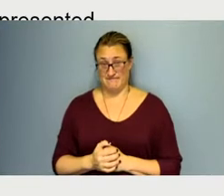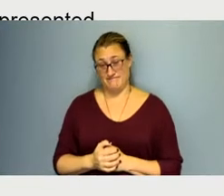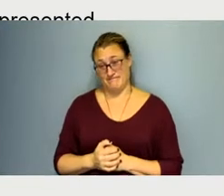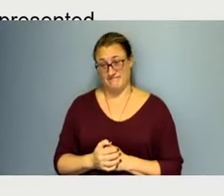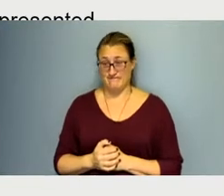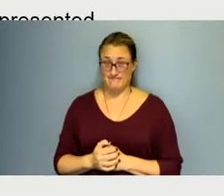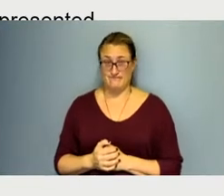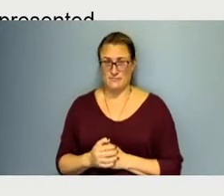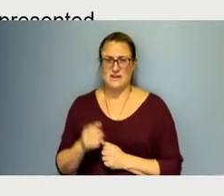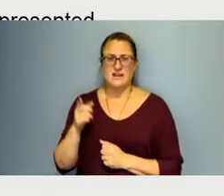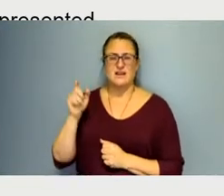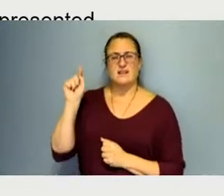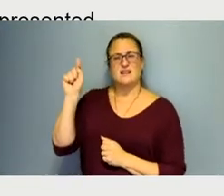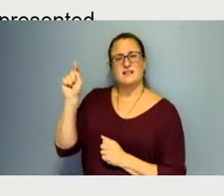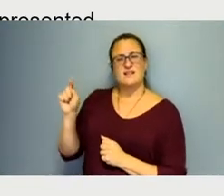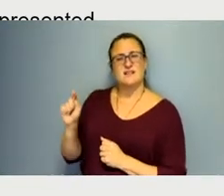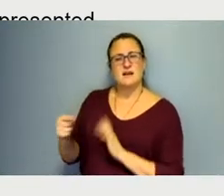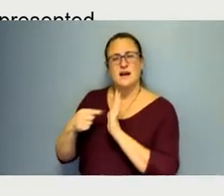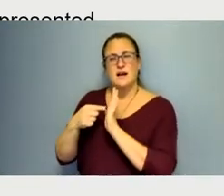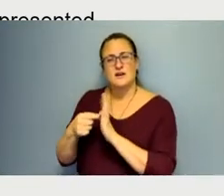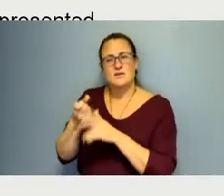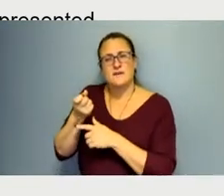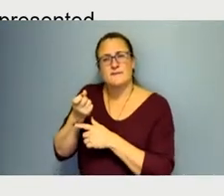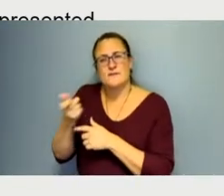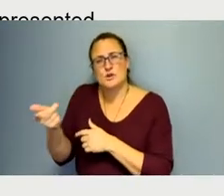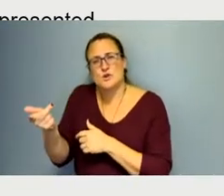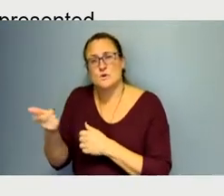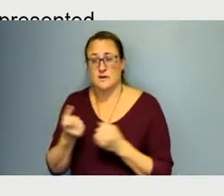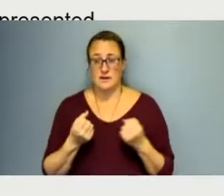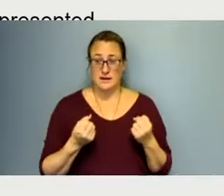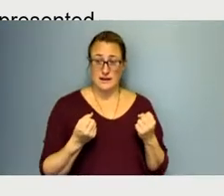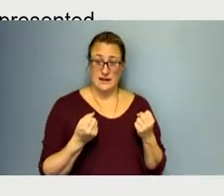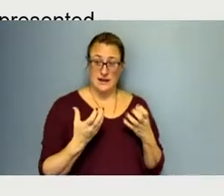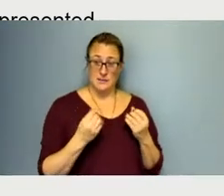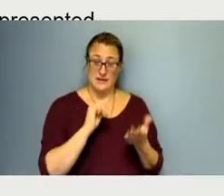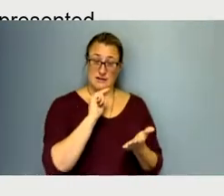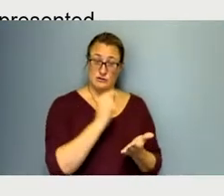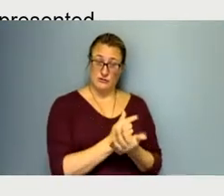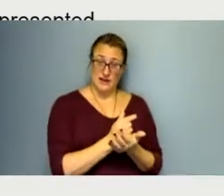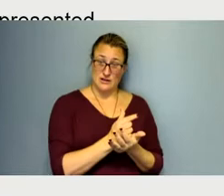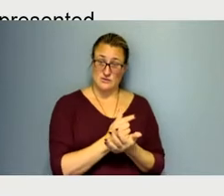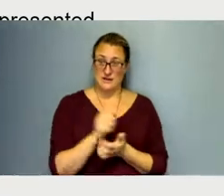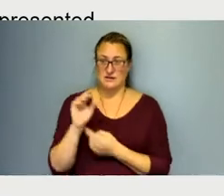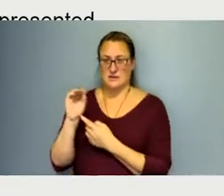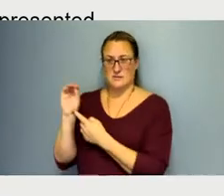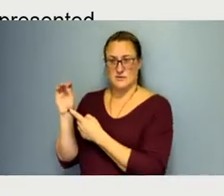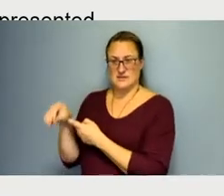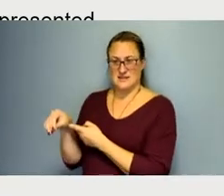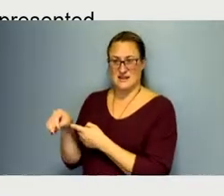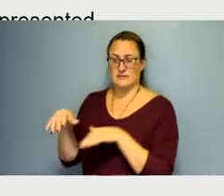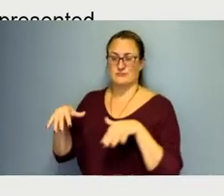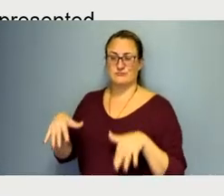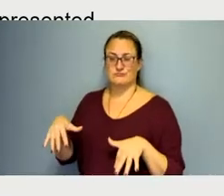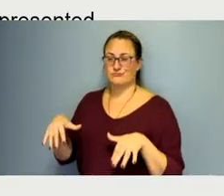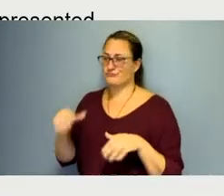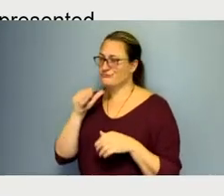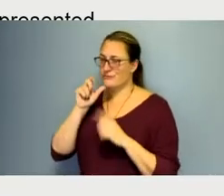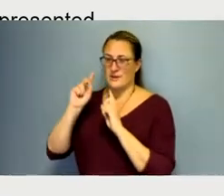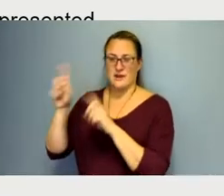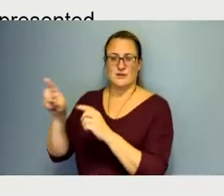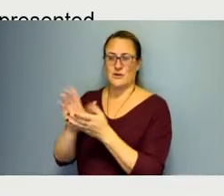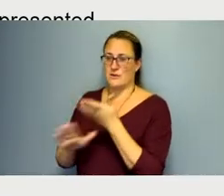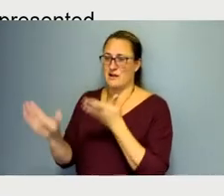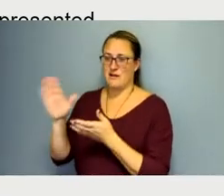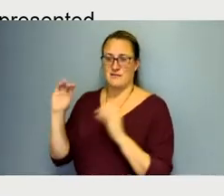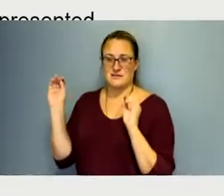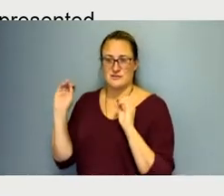just as you can see, the number of grads and the percentage of them who are not going anywhere. Right? Those are